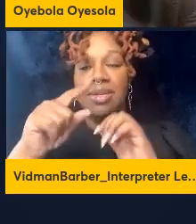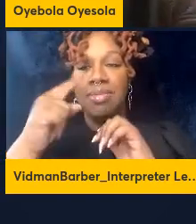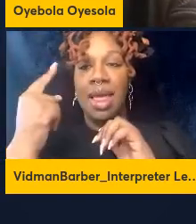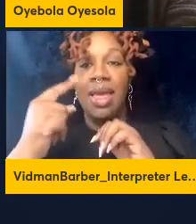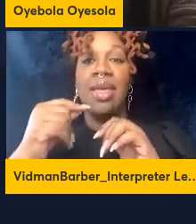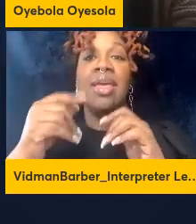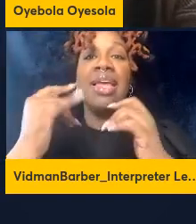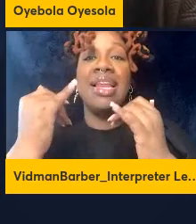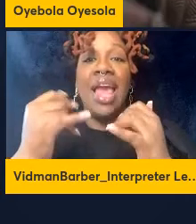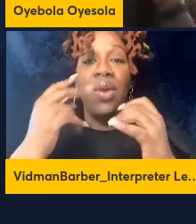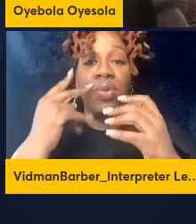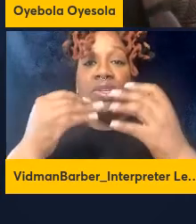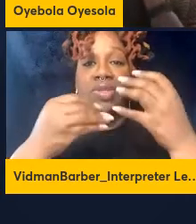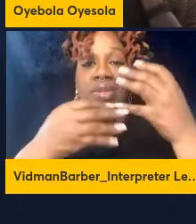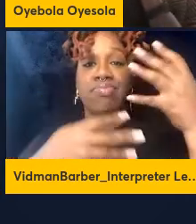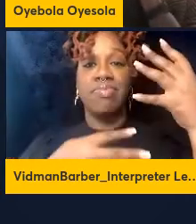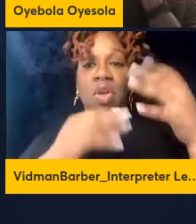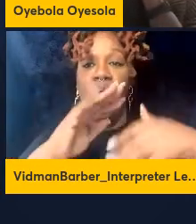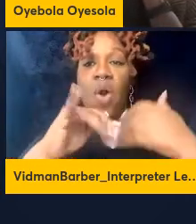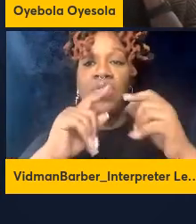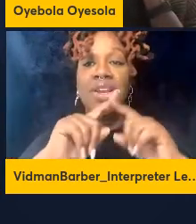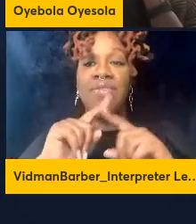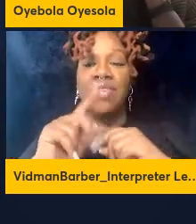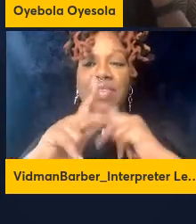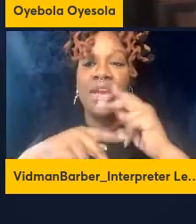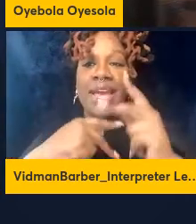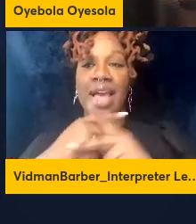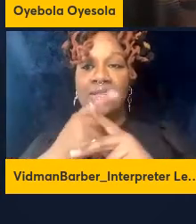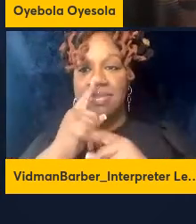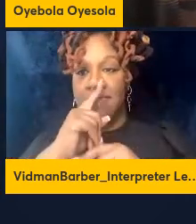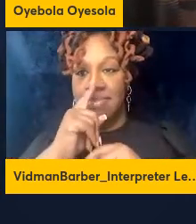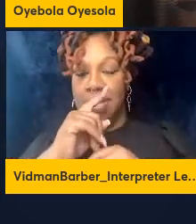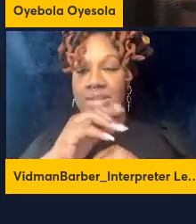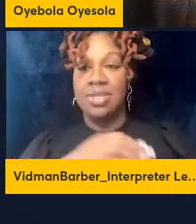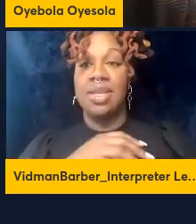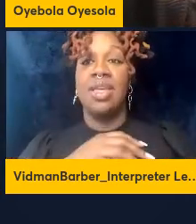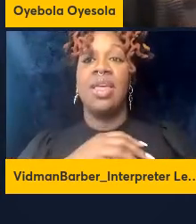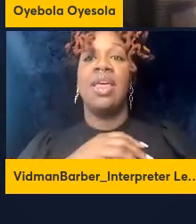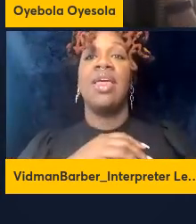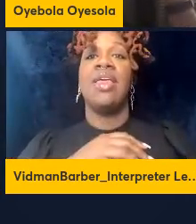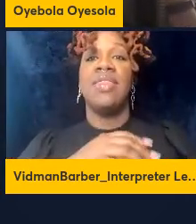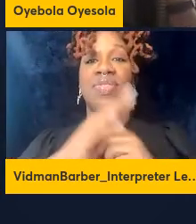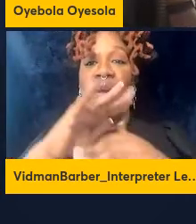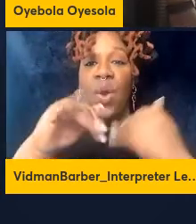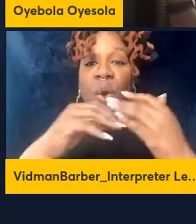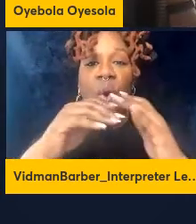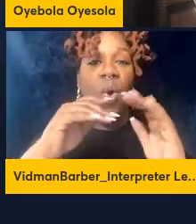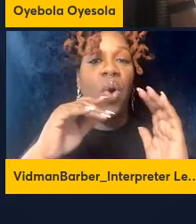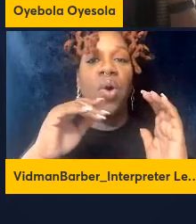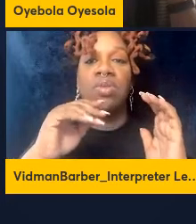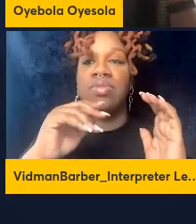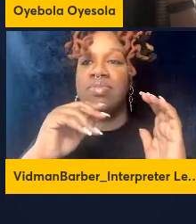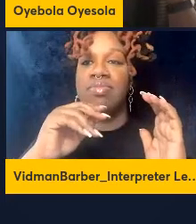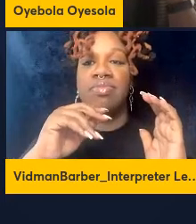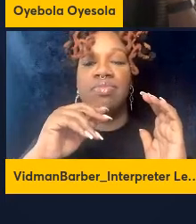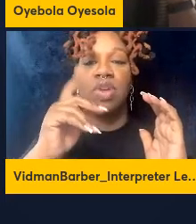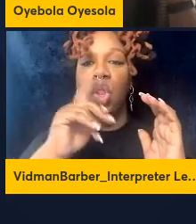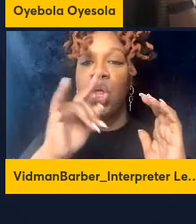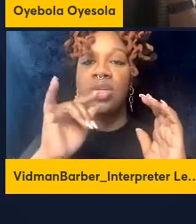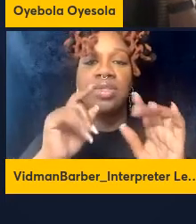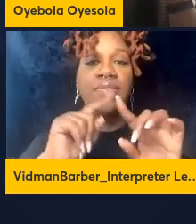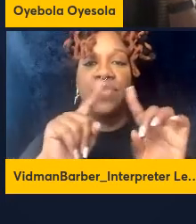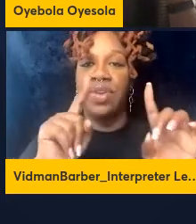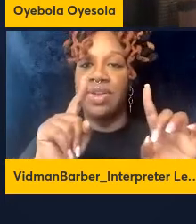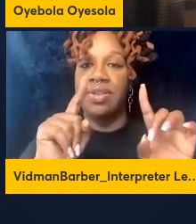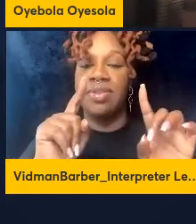different strain of mice were looks they all look very different suggesting that there might be